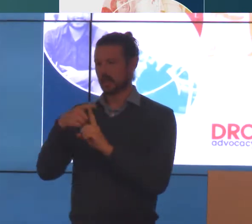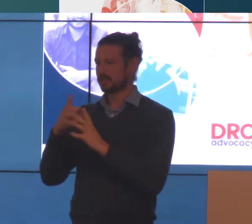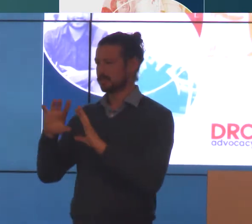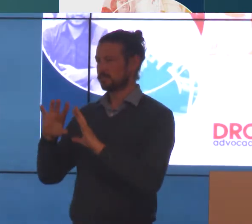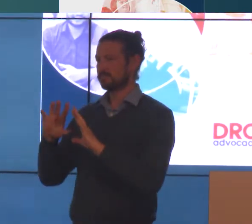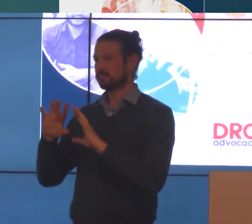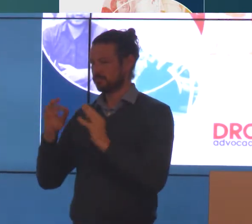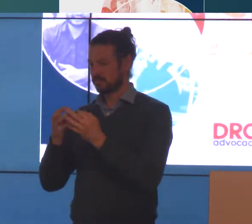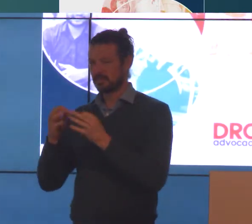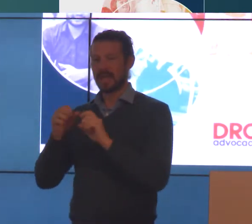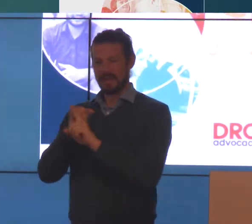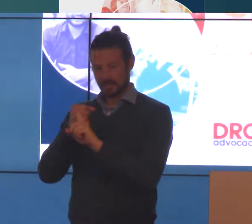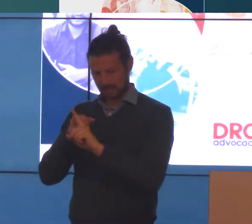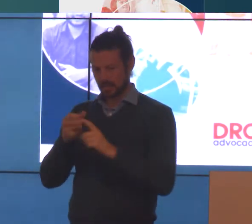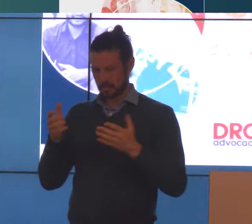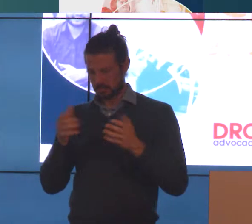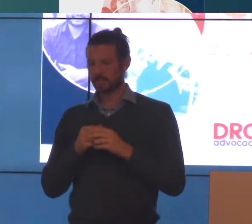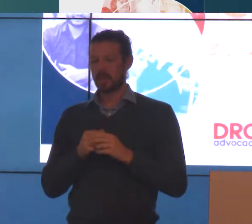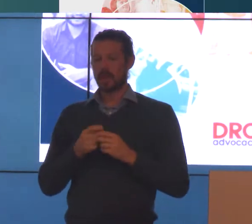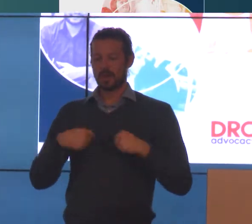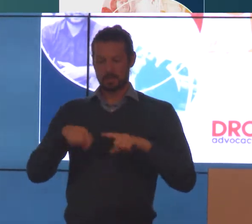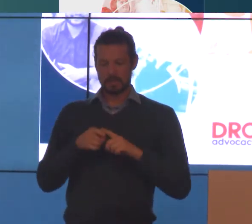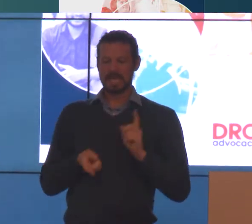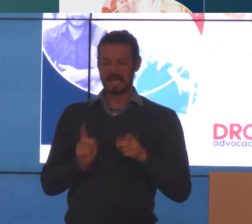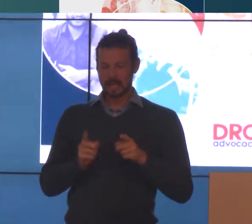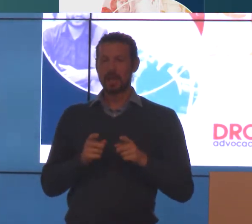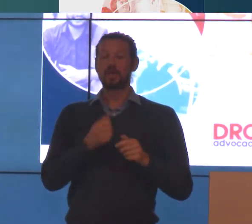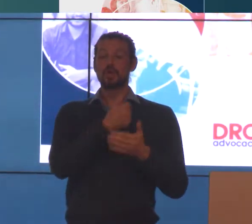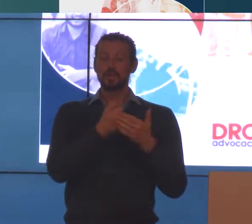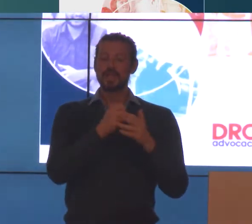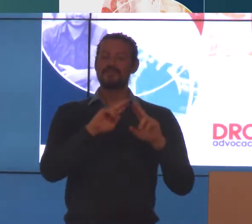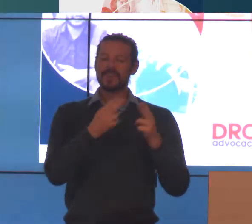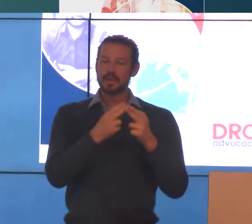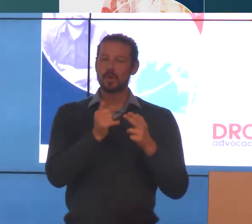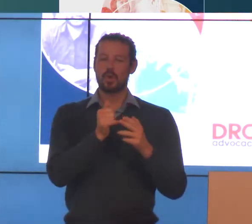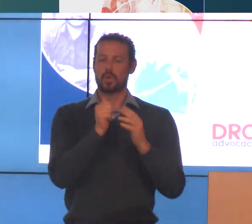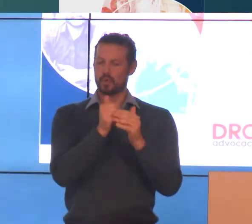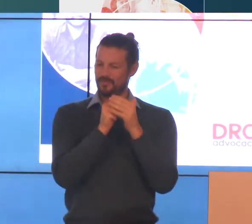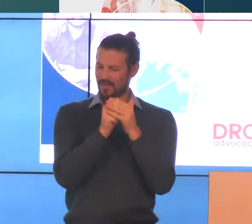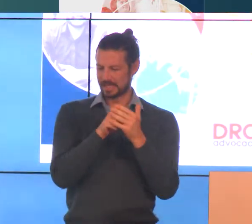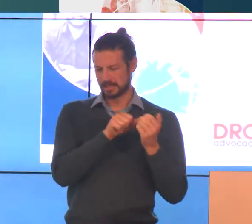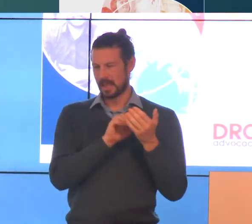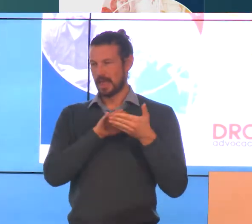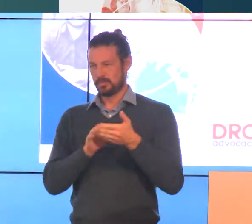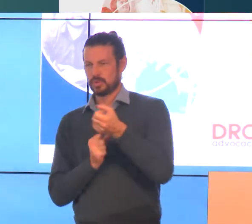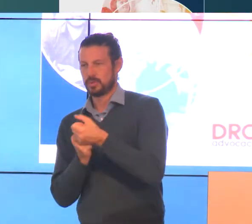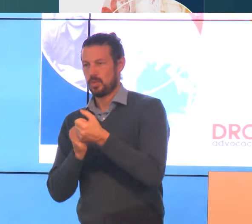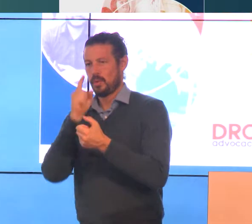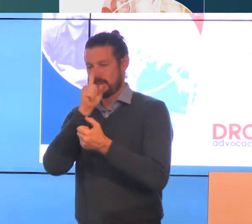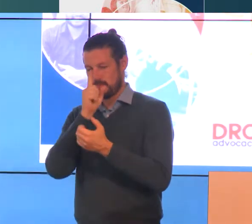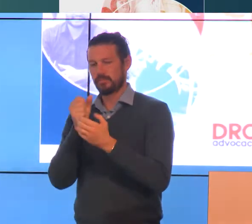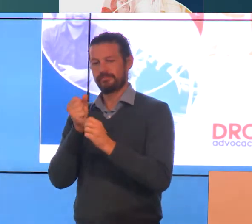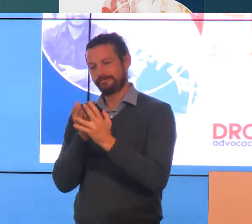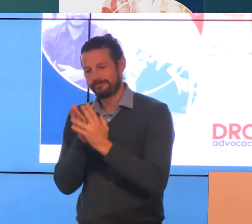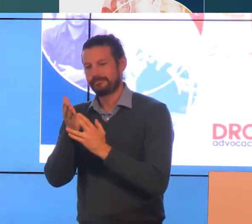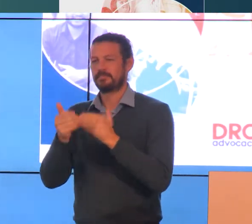mind, and recognising that it's often family, members, or trusted friends who support people through the process. We recognise